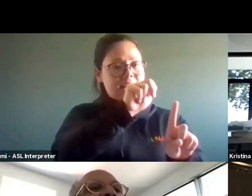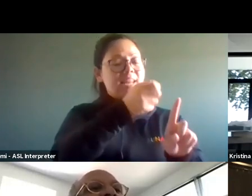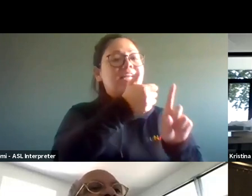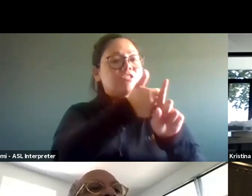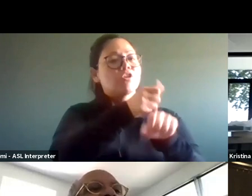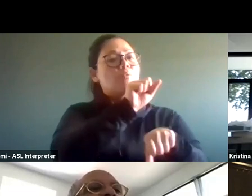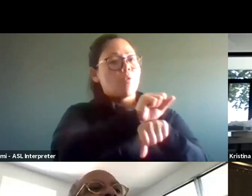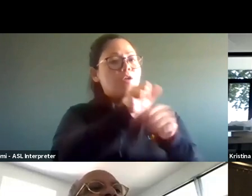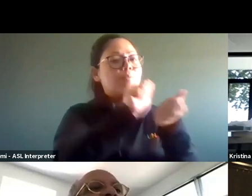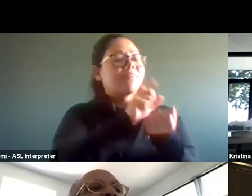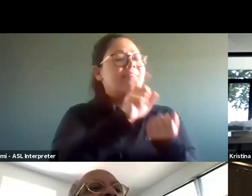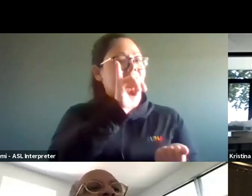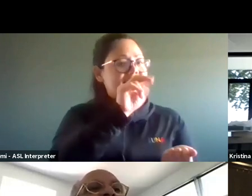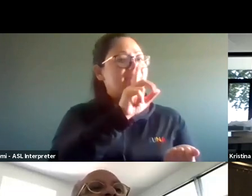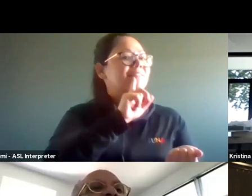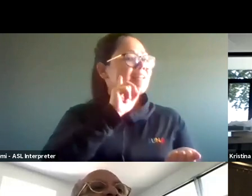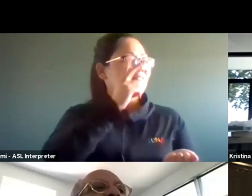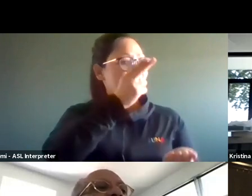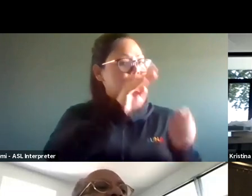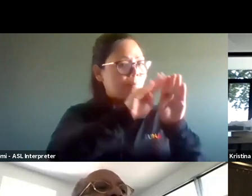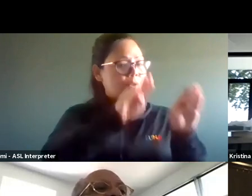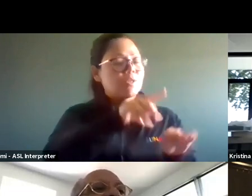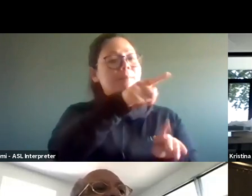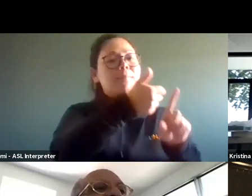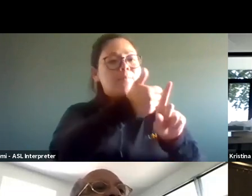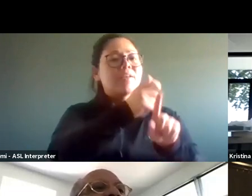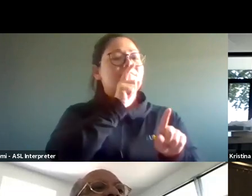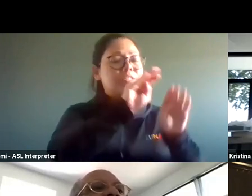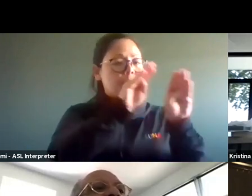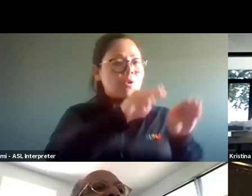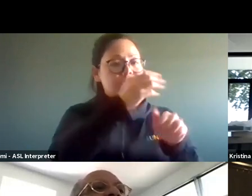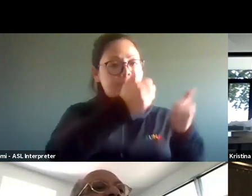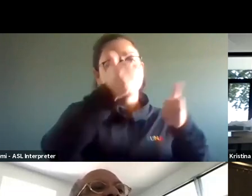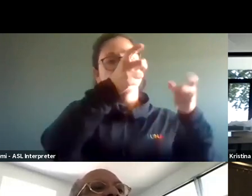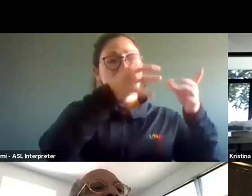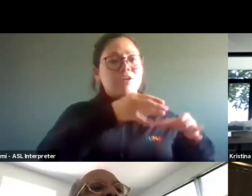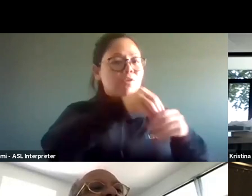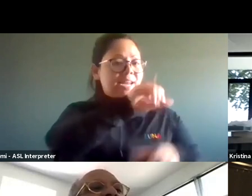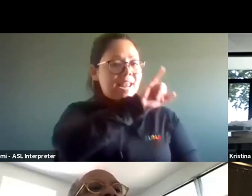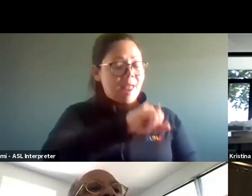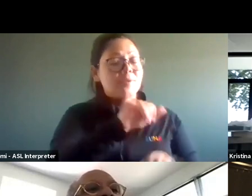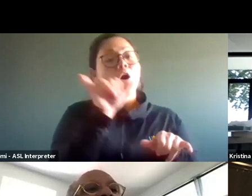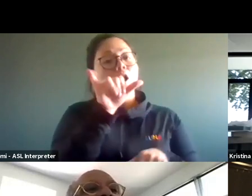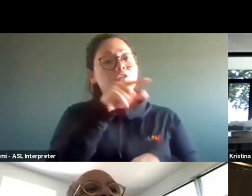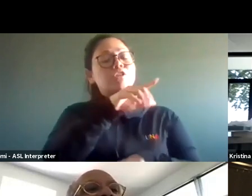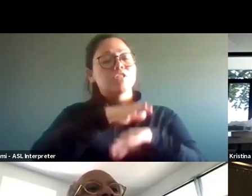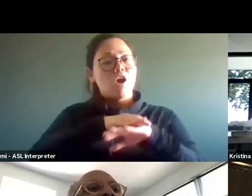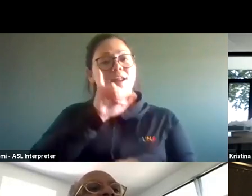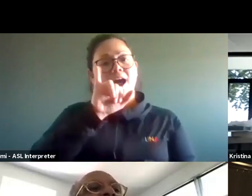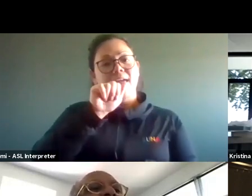Indiana Deaf History Museum. She's Museum Director in Indianapolis and also serves on the IAC's